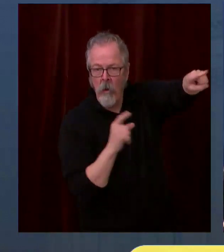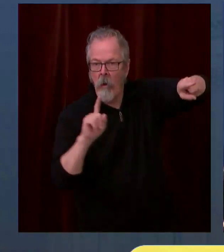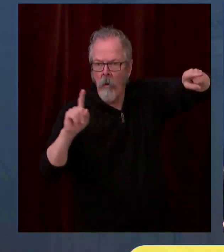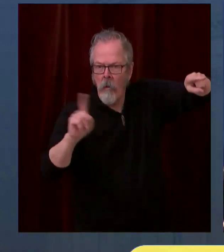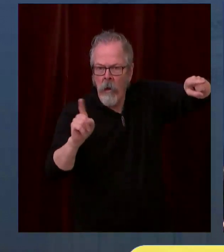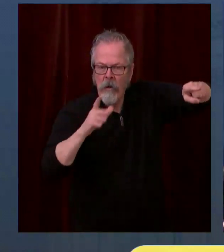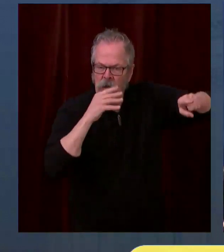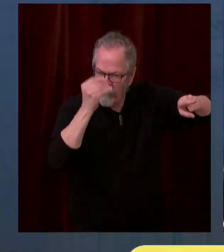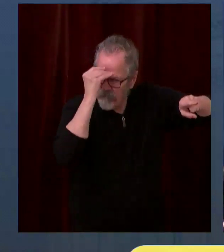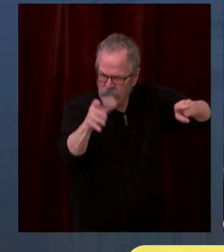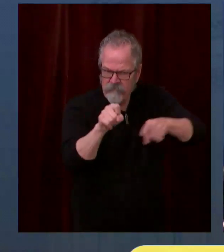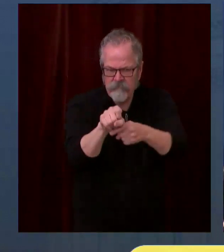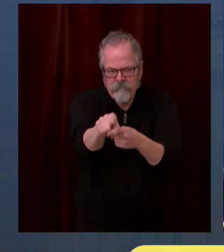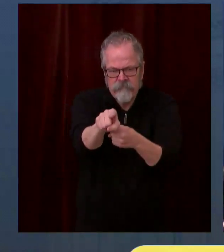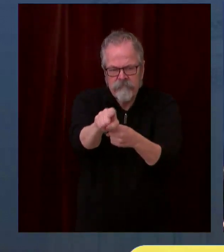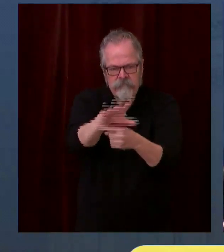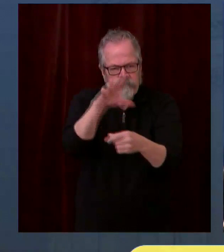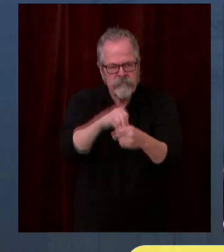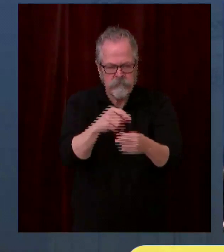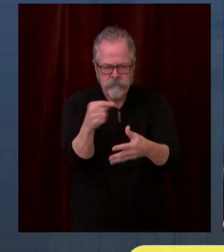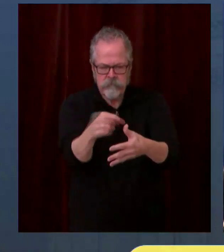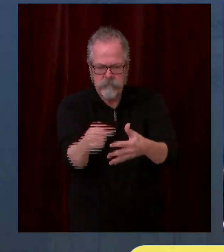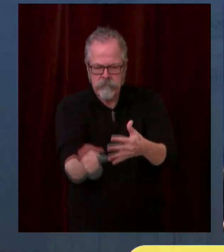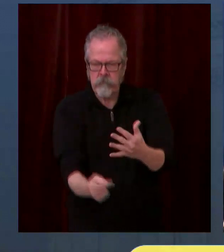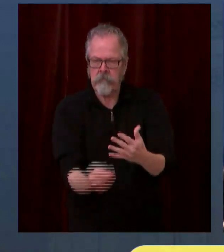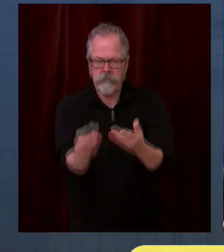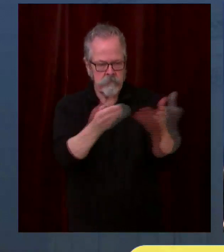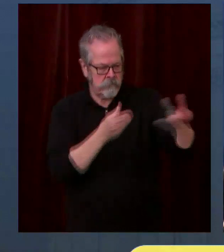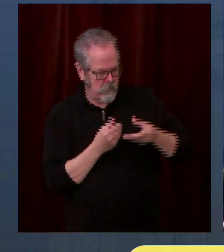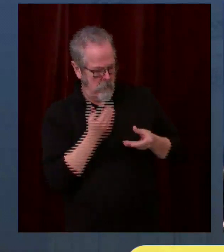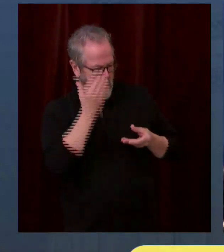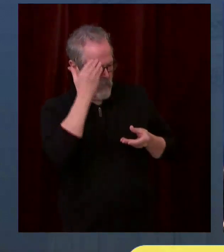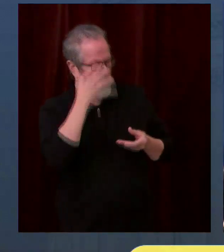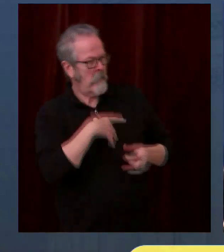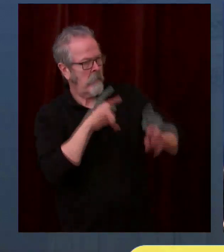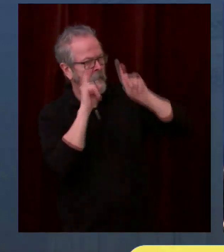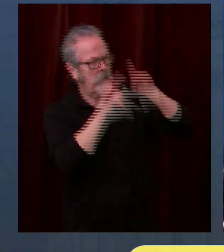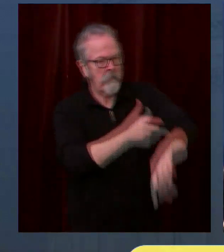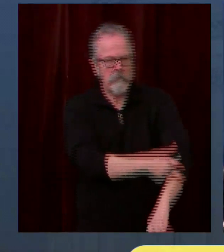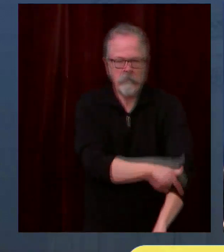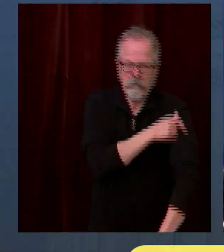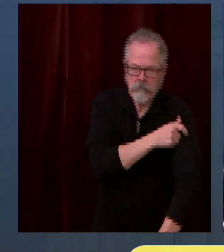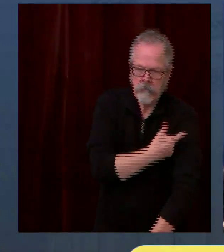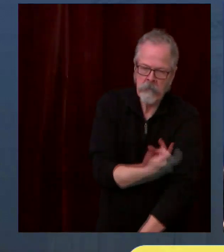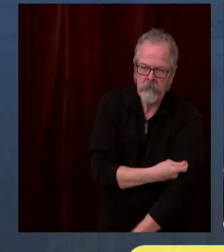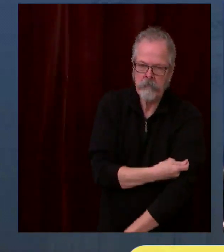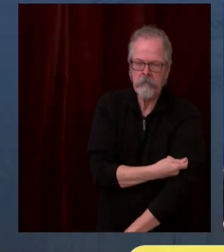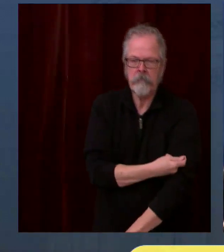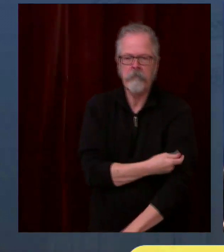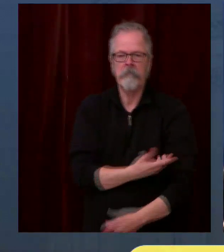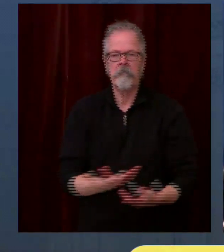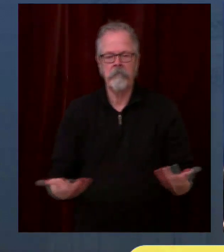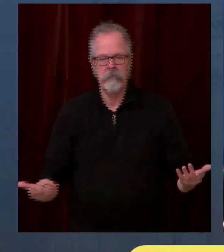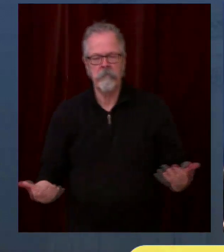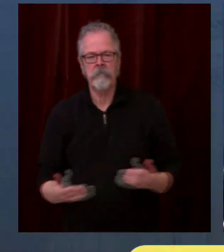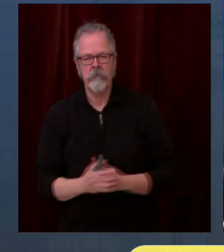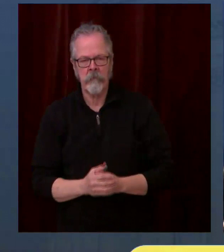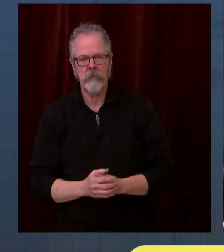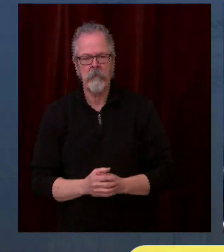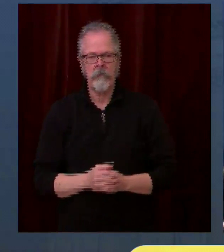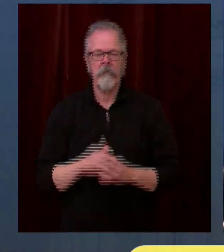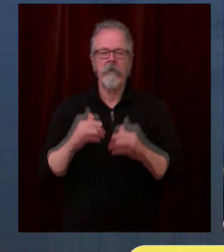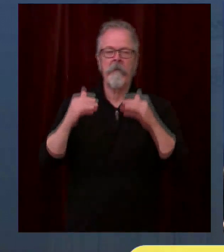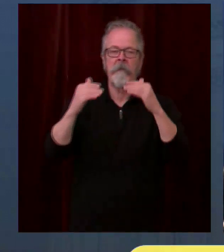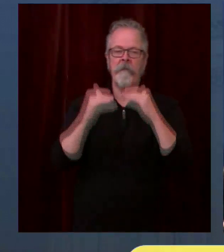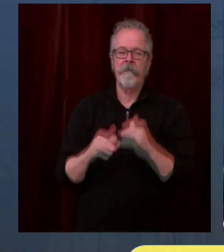The sixth thing we are doing is intended to fully mobilize the tremendous resources of the State of Washington in this mission.